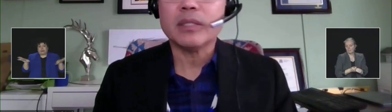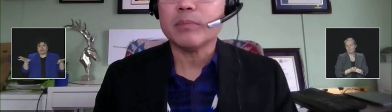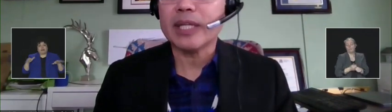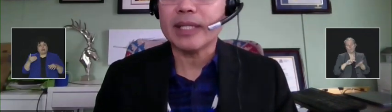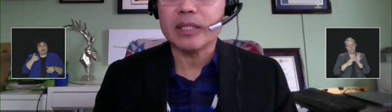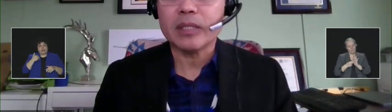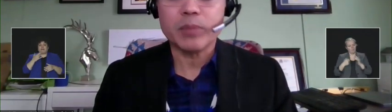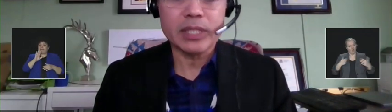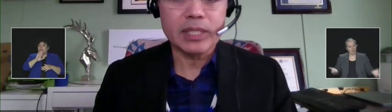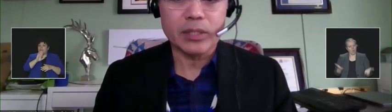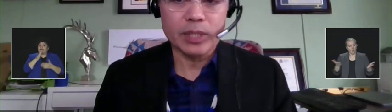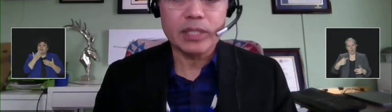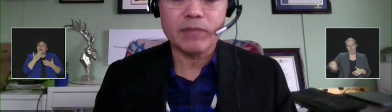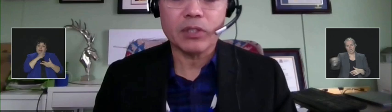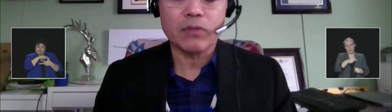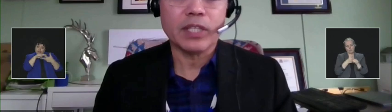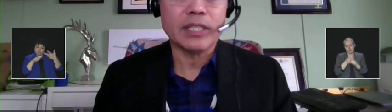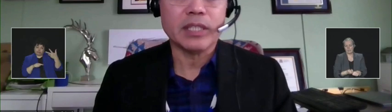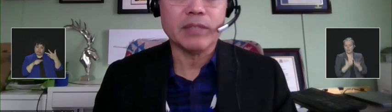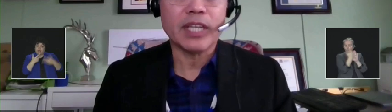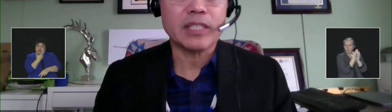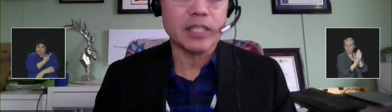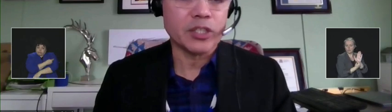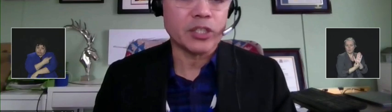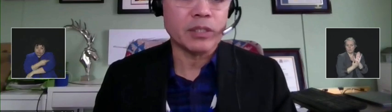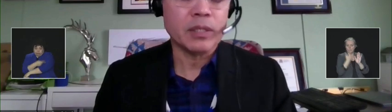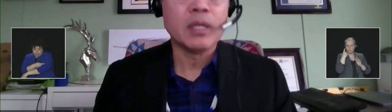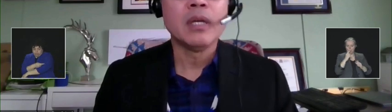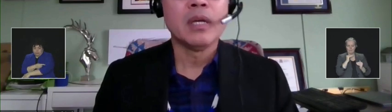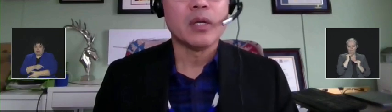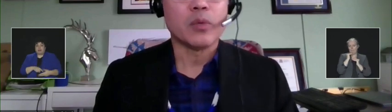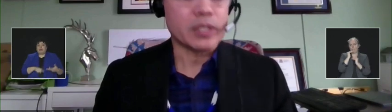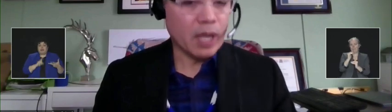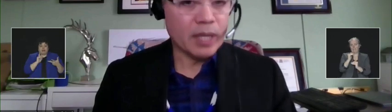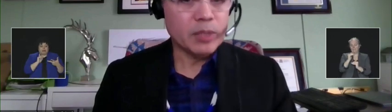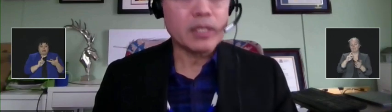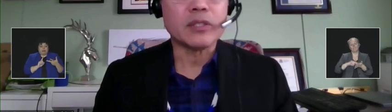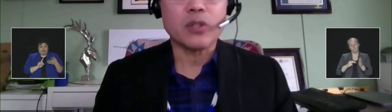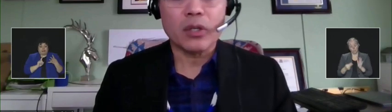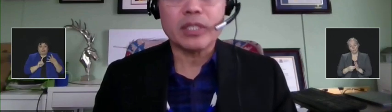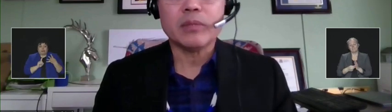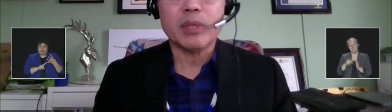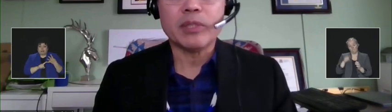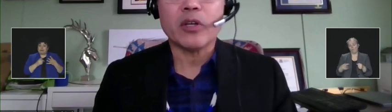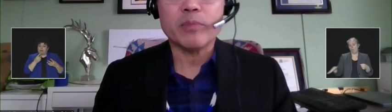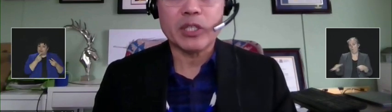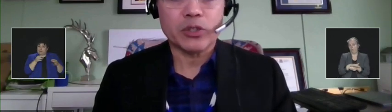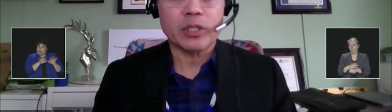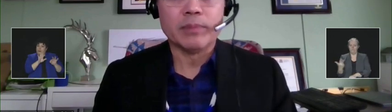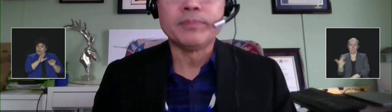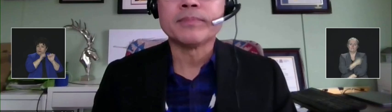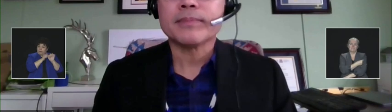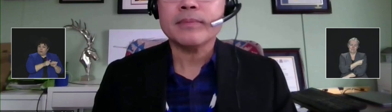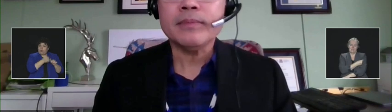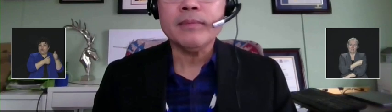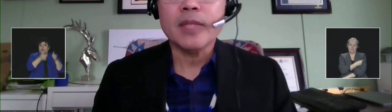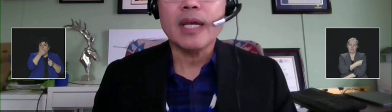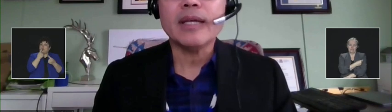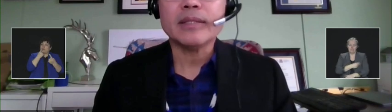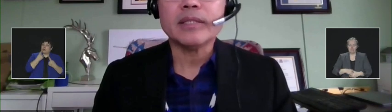provided by getting a complete series of a COVID-19 vaccination with timed and targeted public health measures